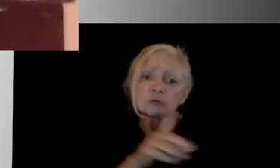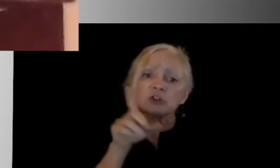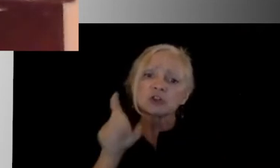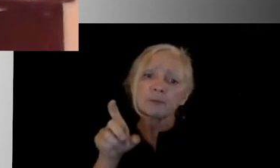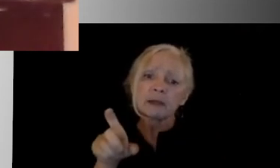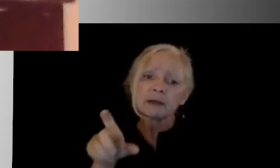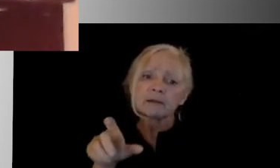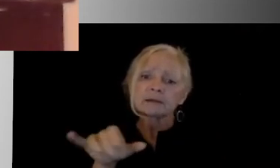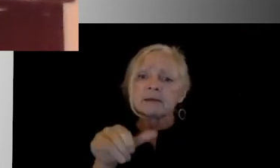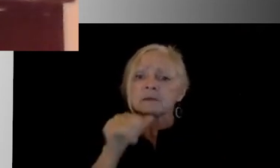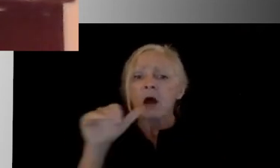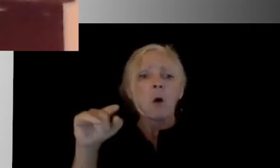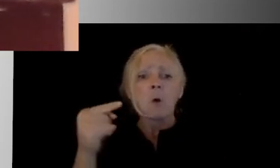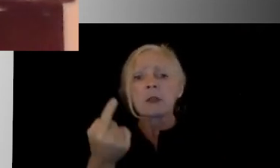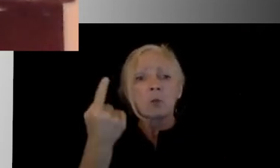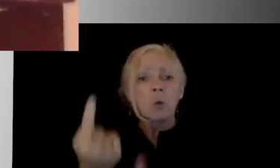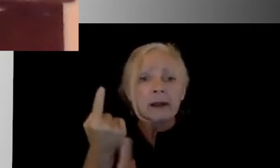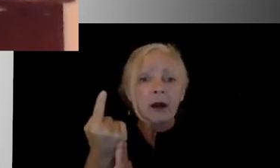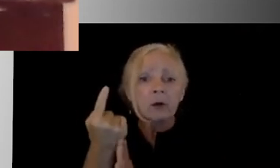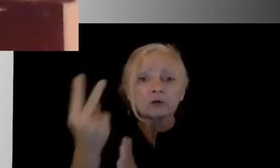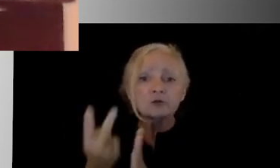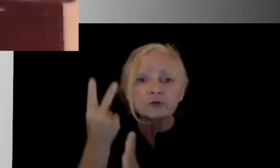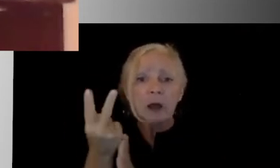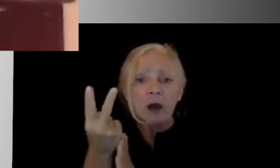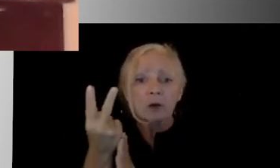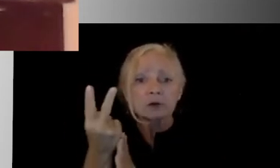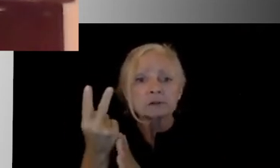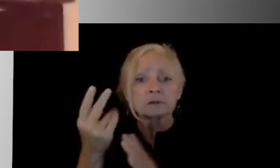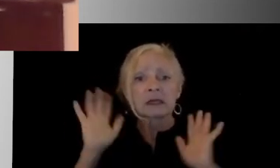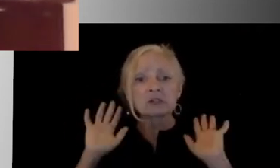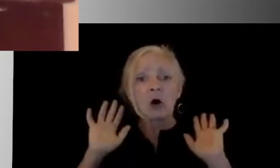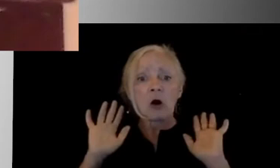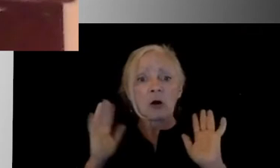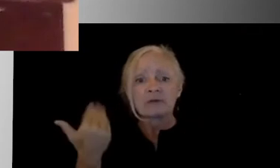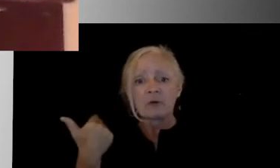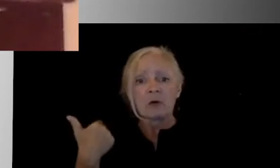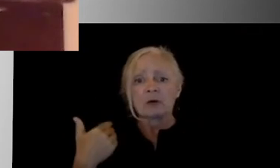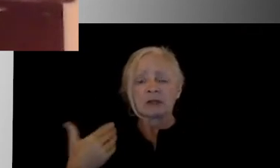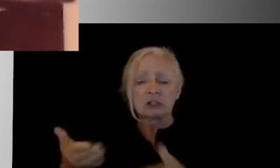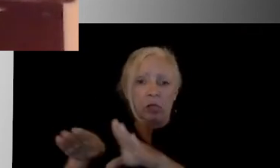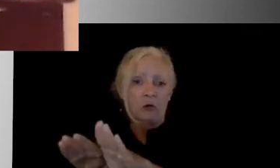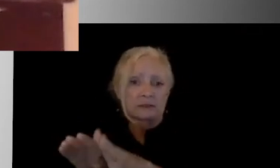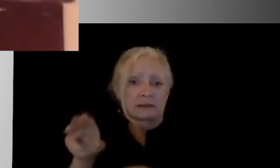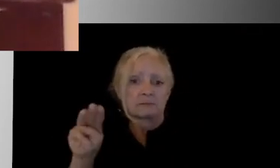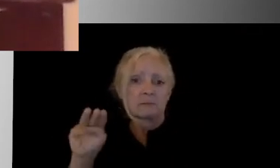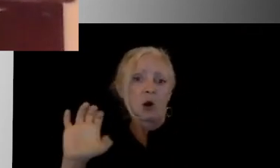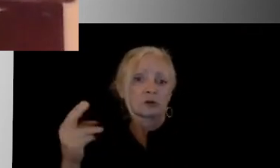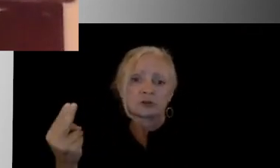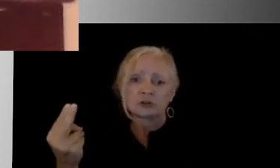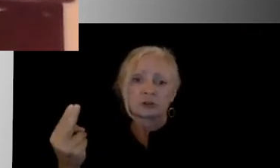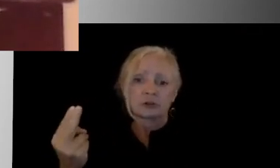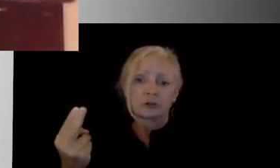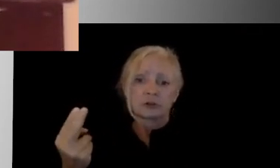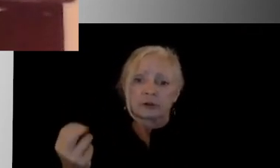just the one or two hours that we were expecting when we had to shut down and did not have as much in place as we